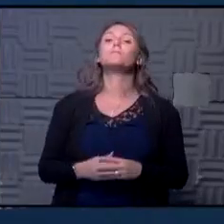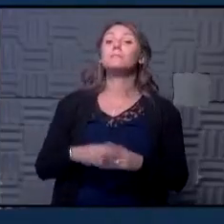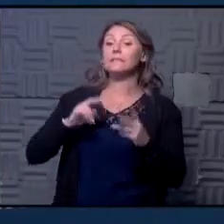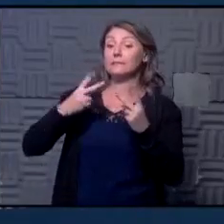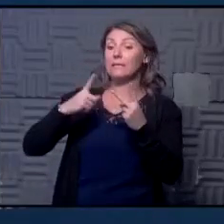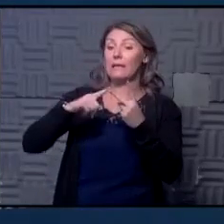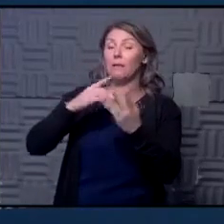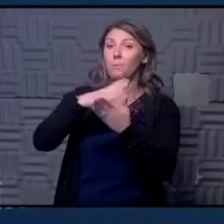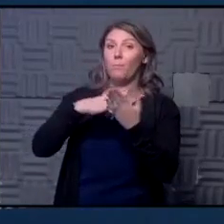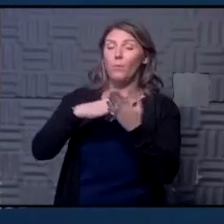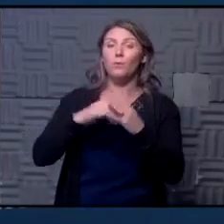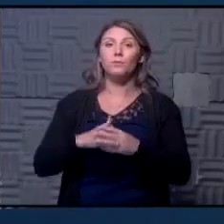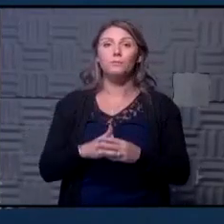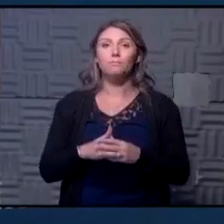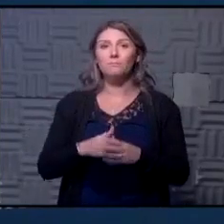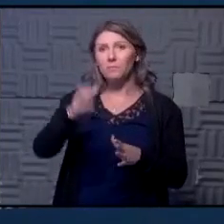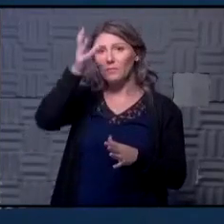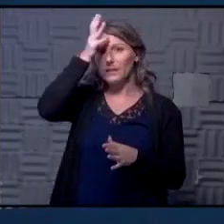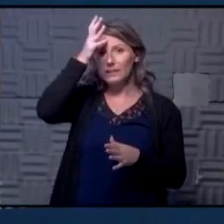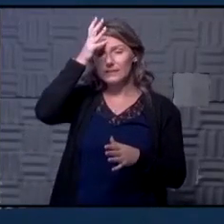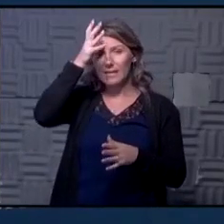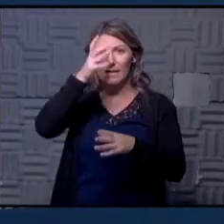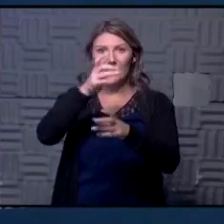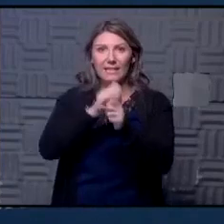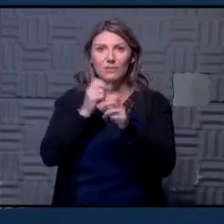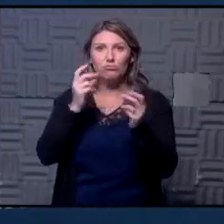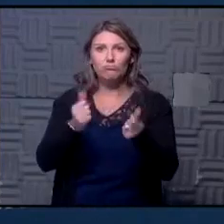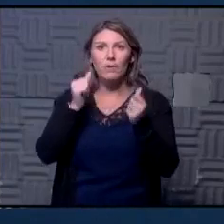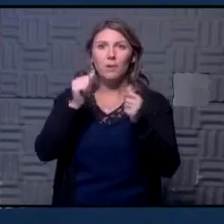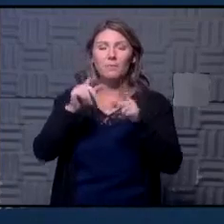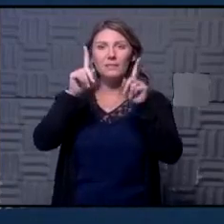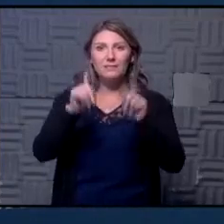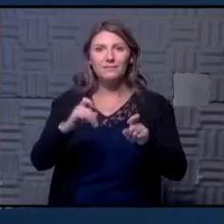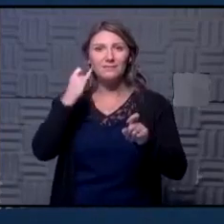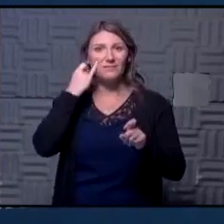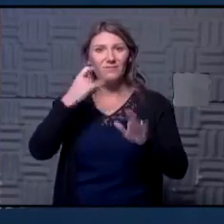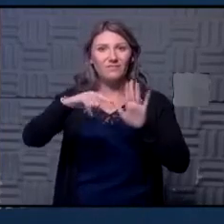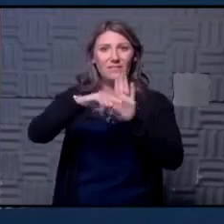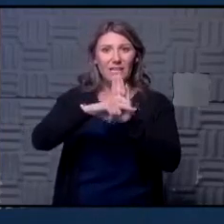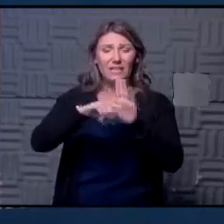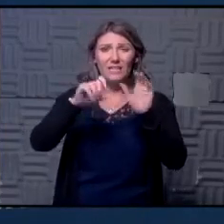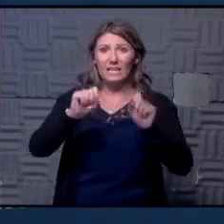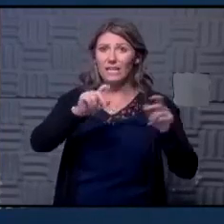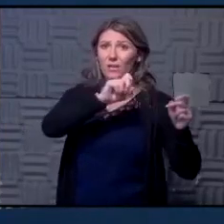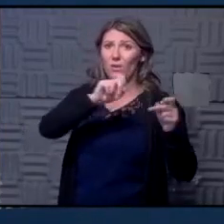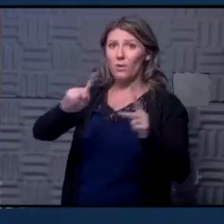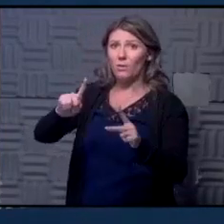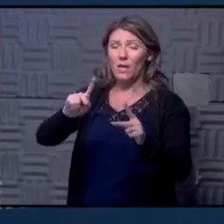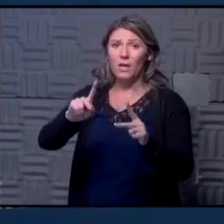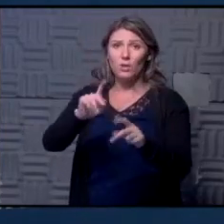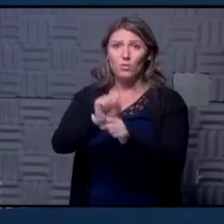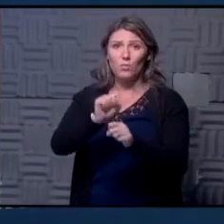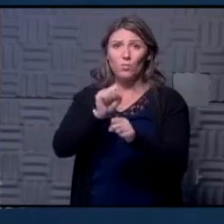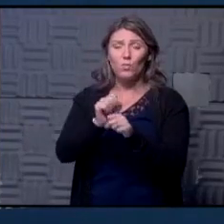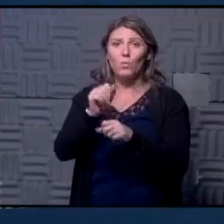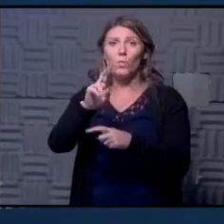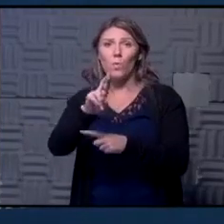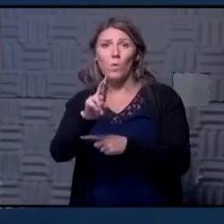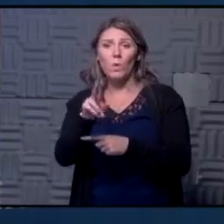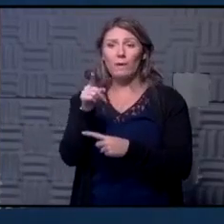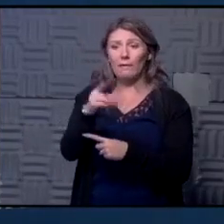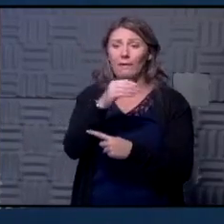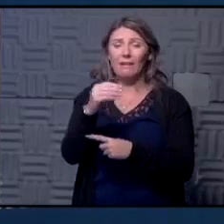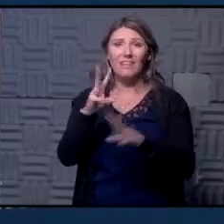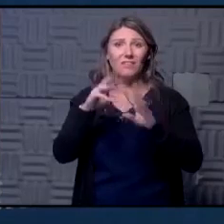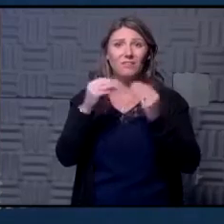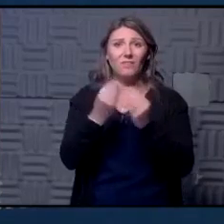part of her question dad gets a rapid test if negative can he go back to work or does he and the family have to